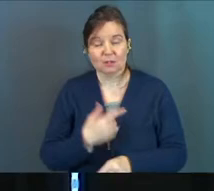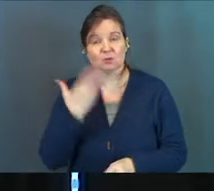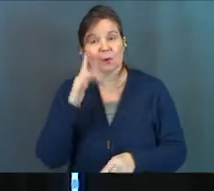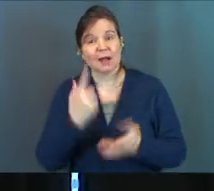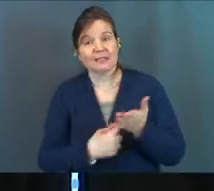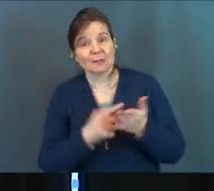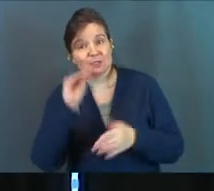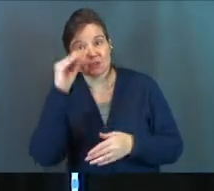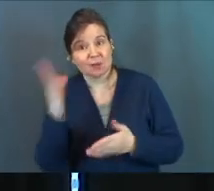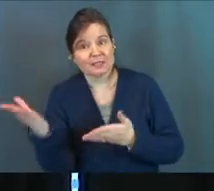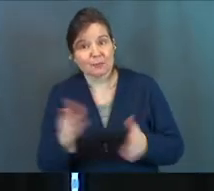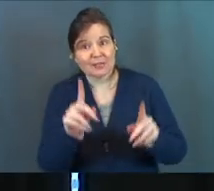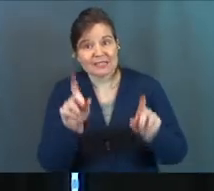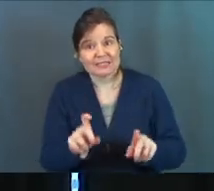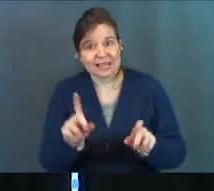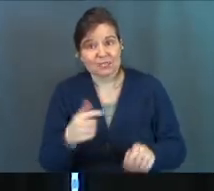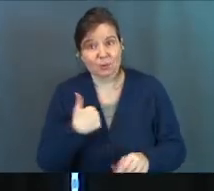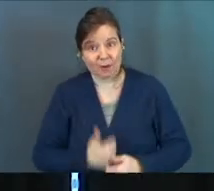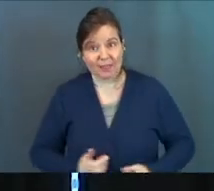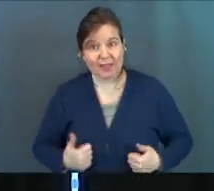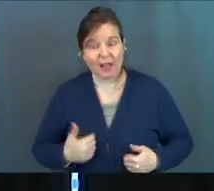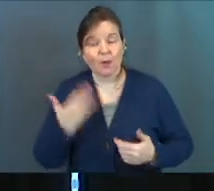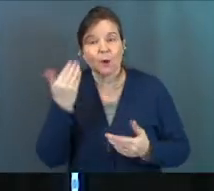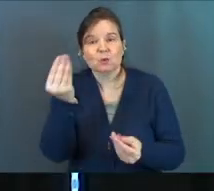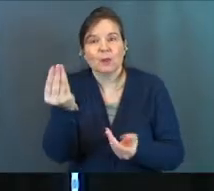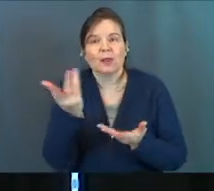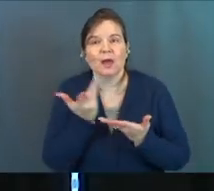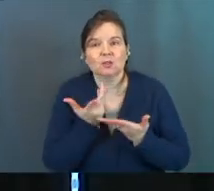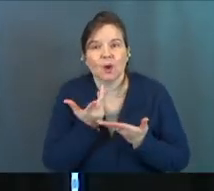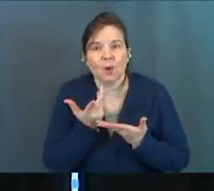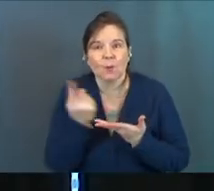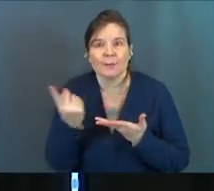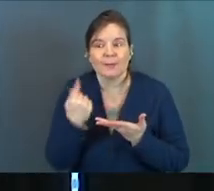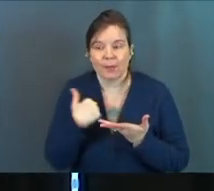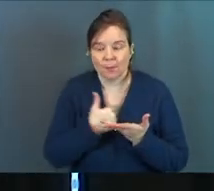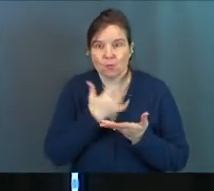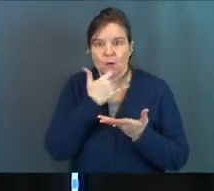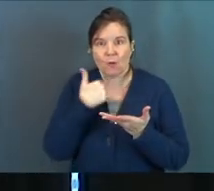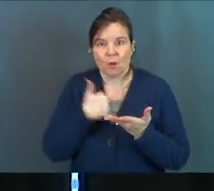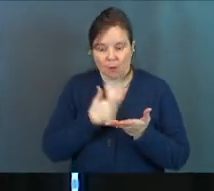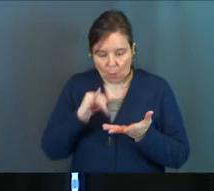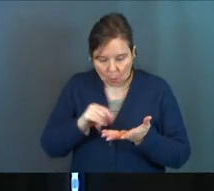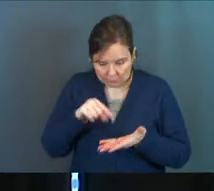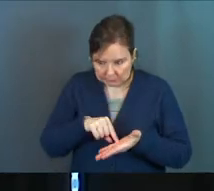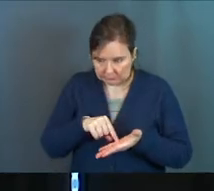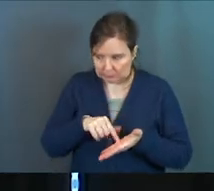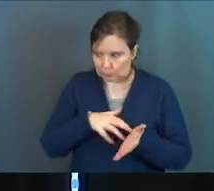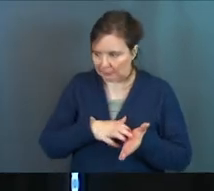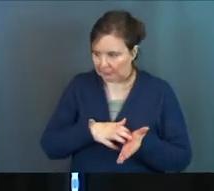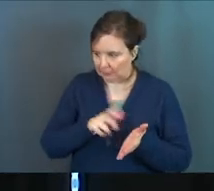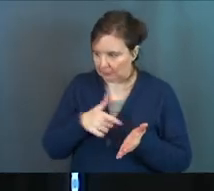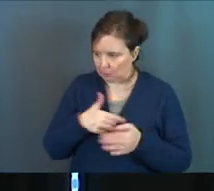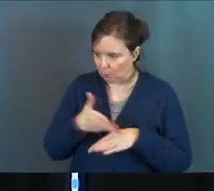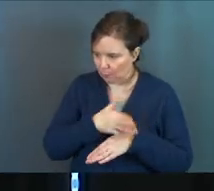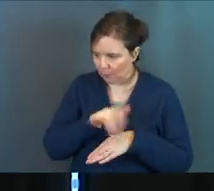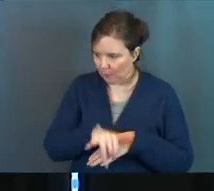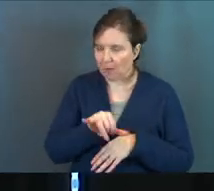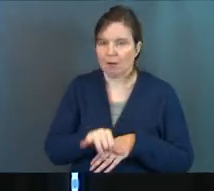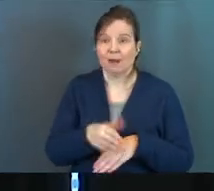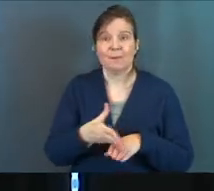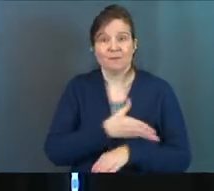sometimes in his grace, he brings tests into our life to let us know about us before the wheels fall off.